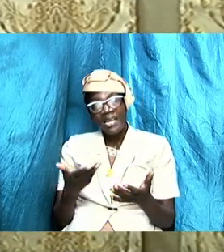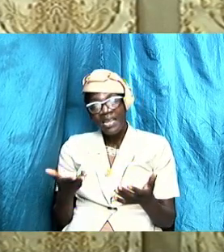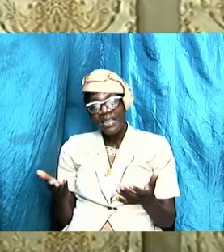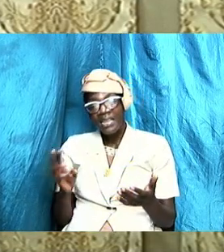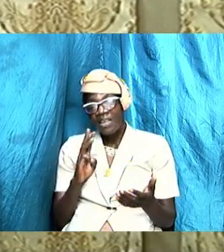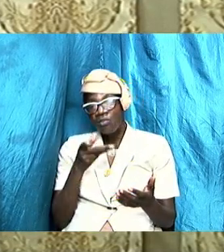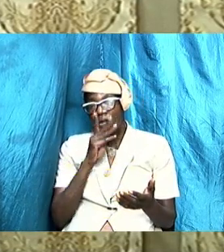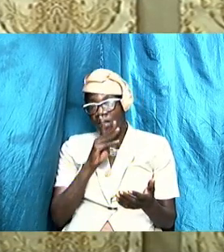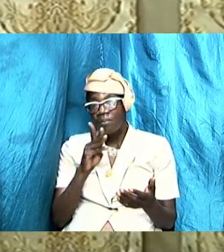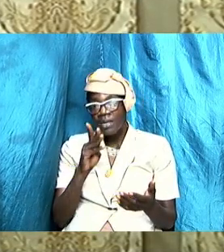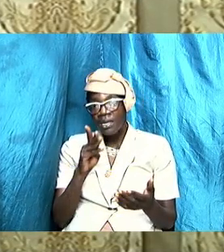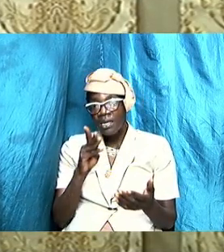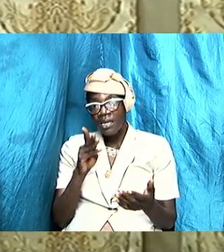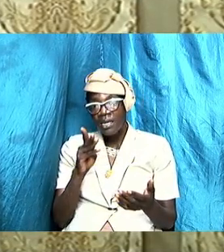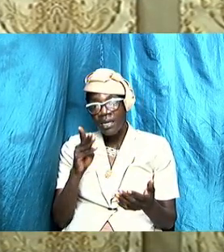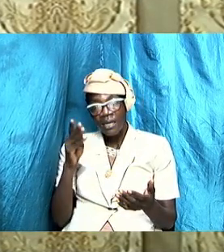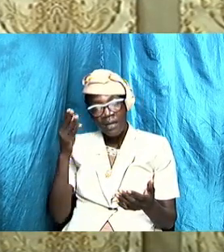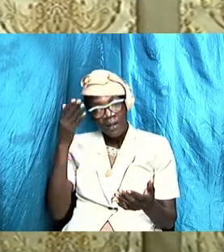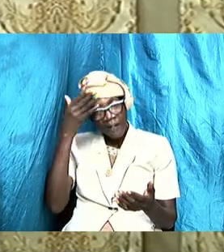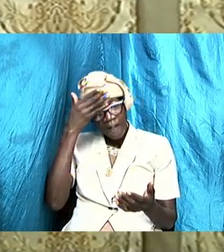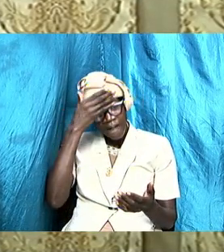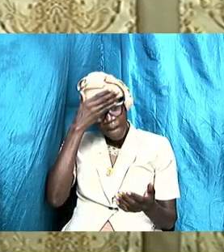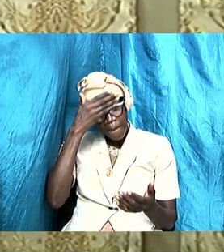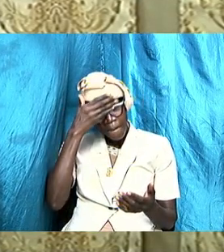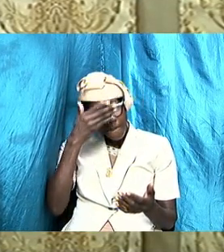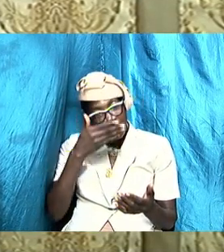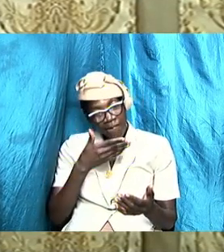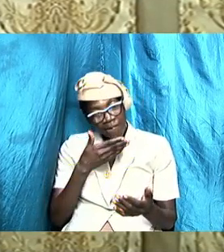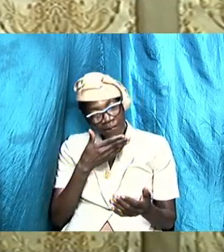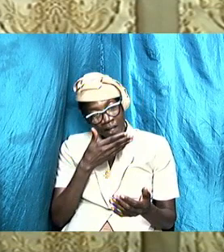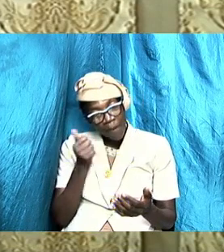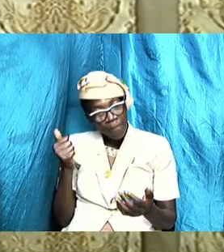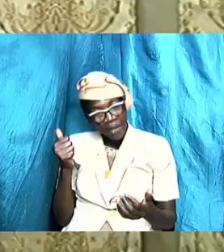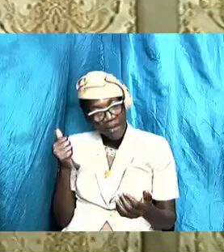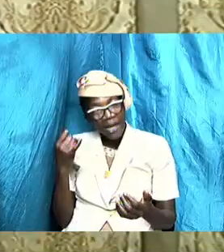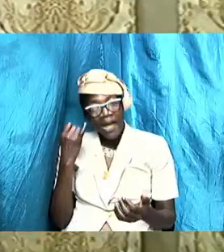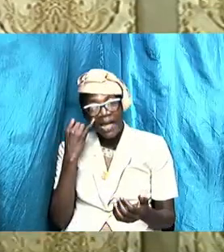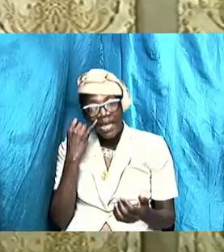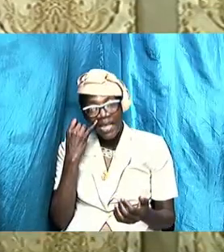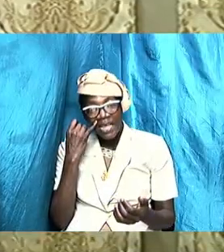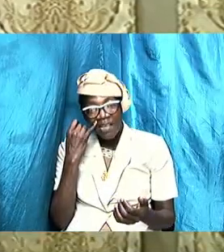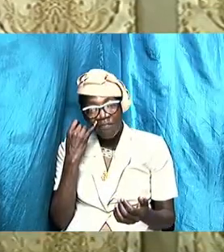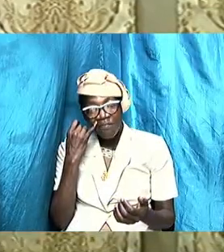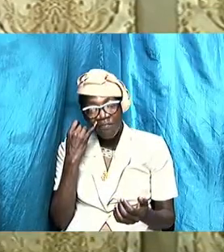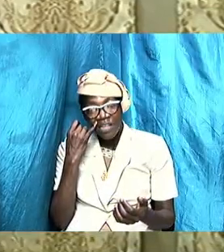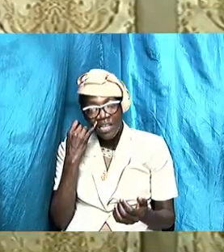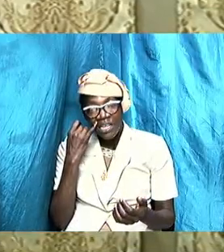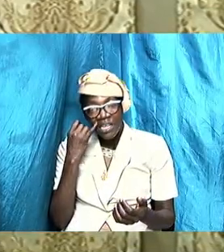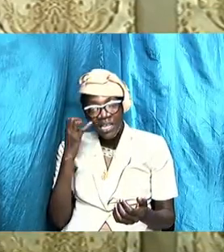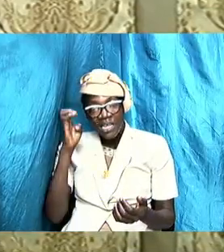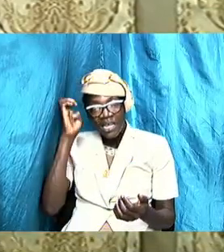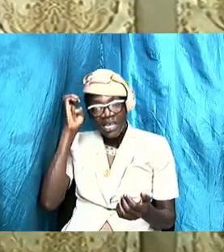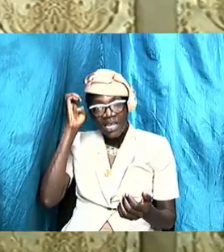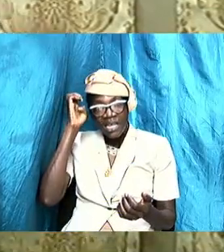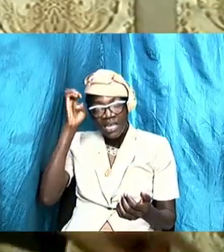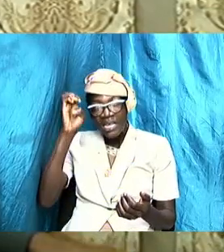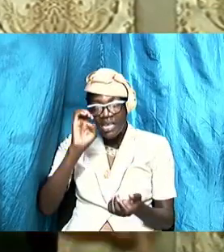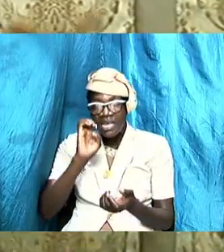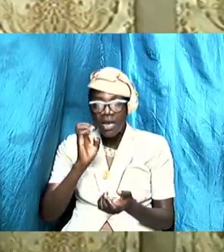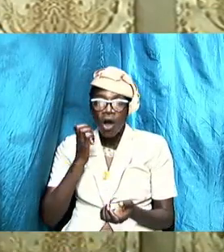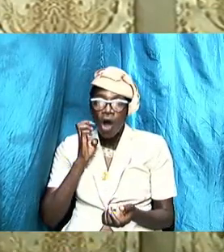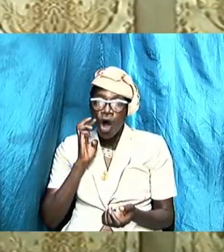better if he changes and become like this or if she